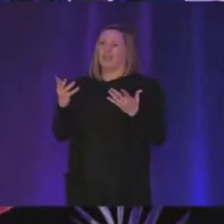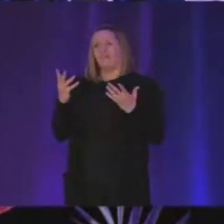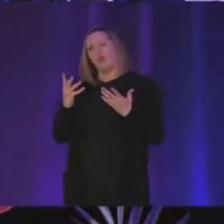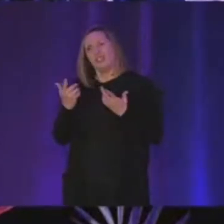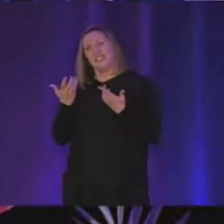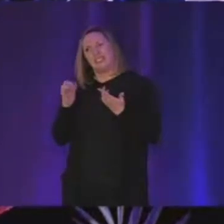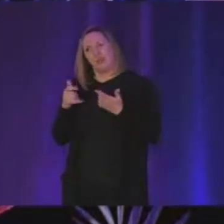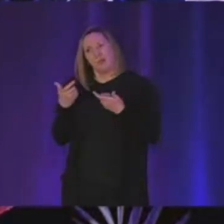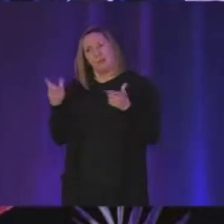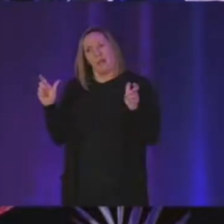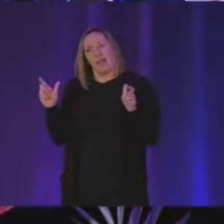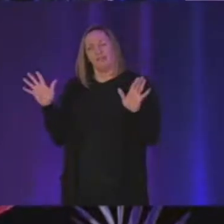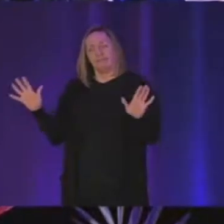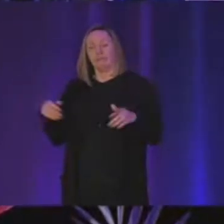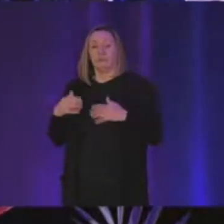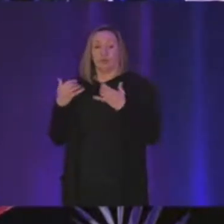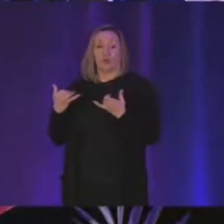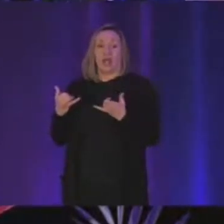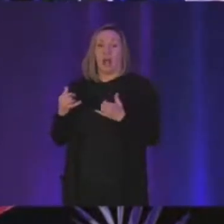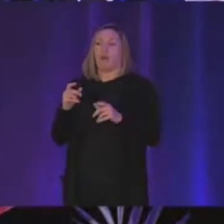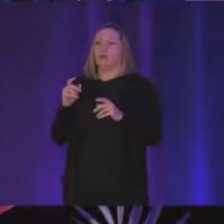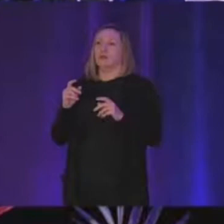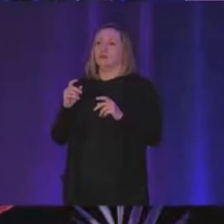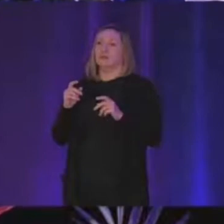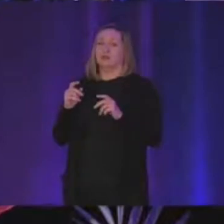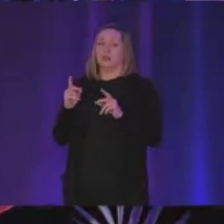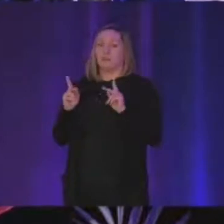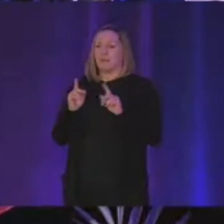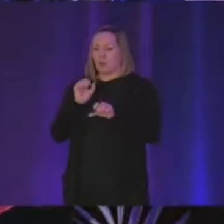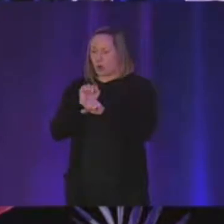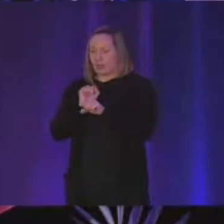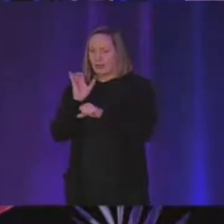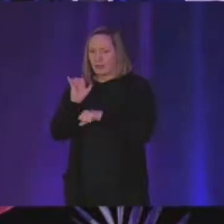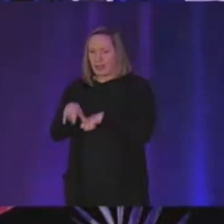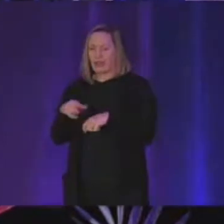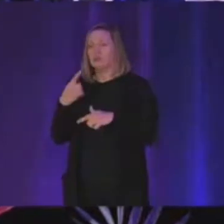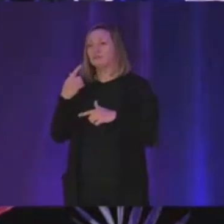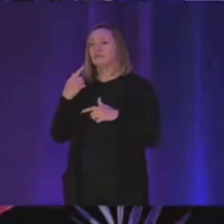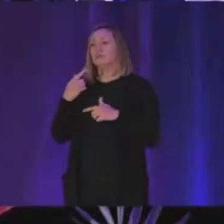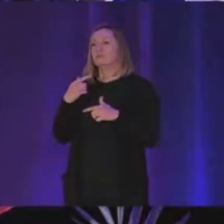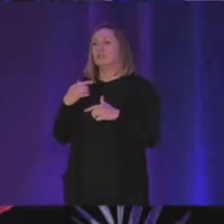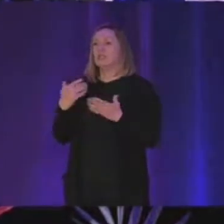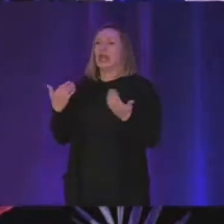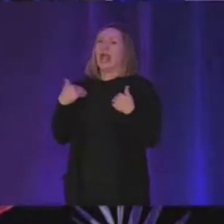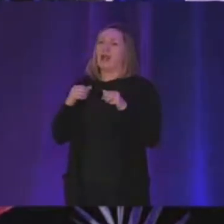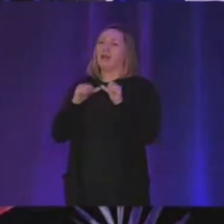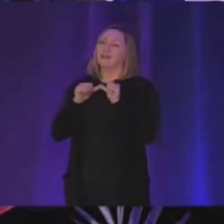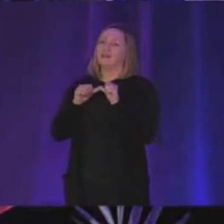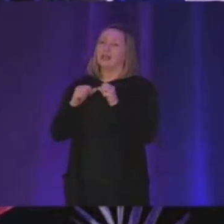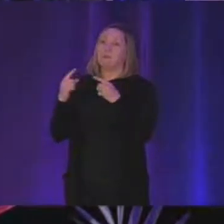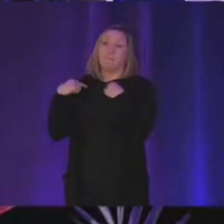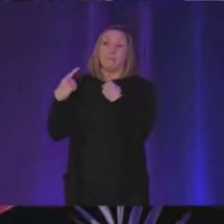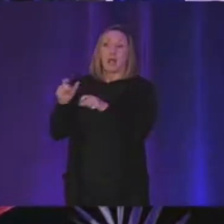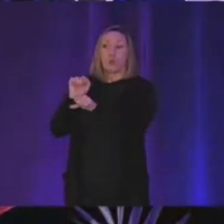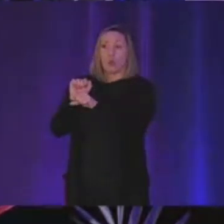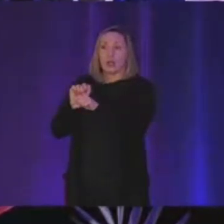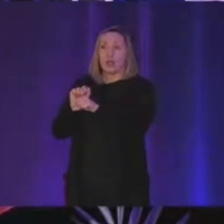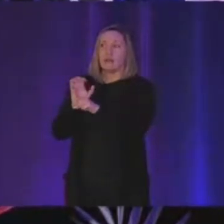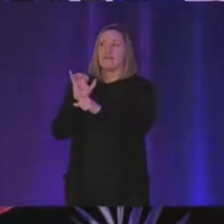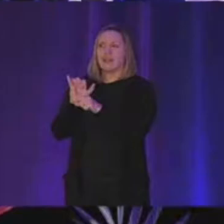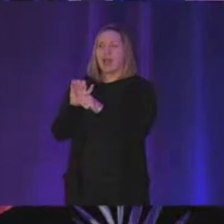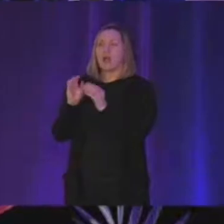like pretty big so now like the people working on this uh like had like continued working on this and had more ideas